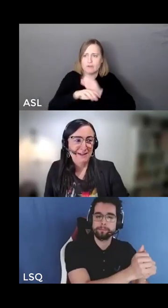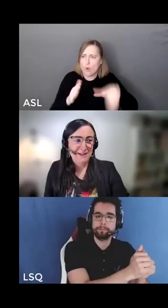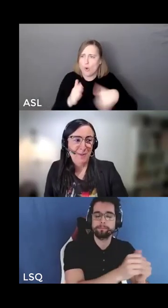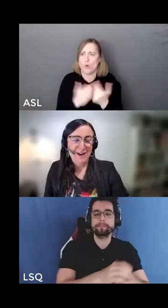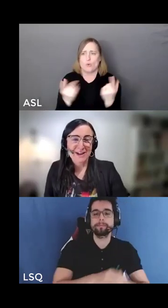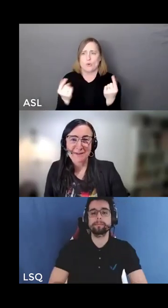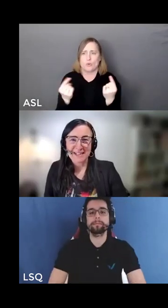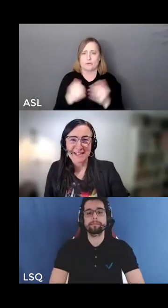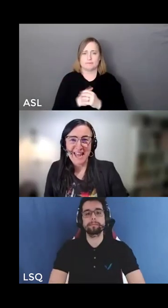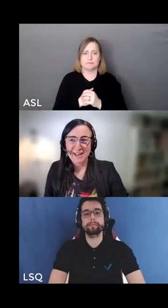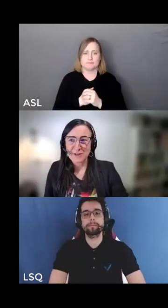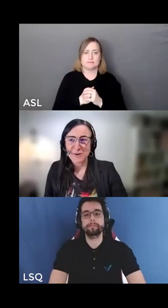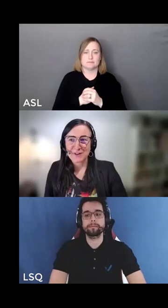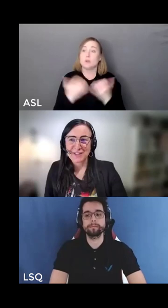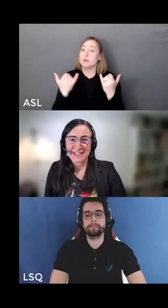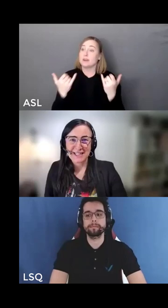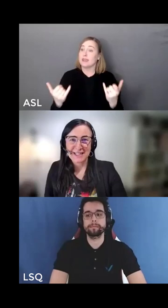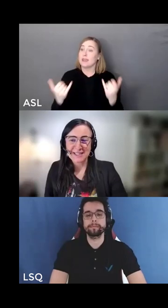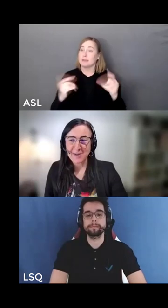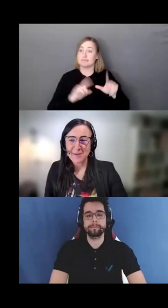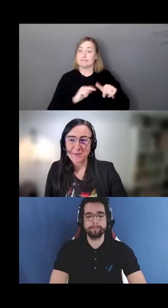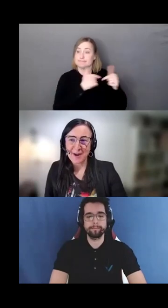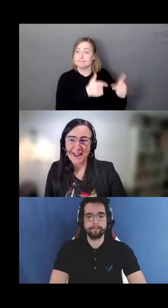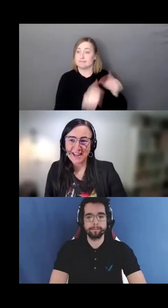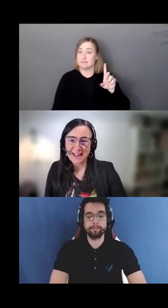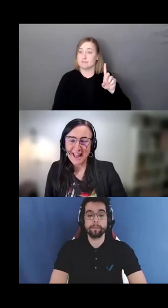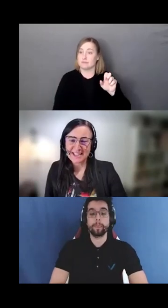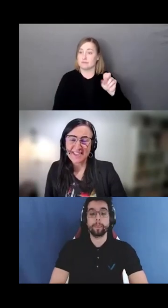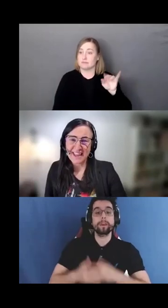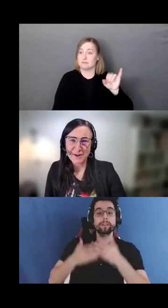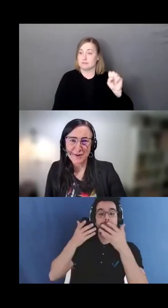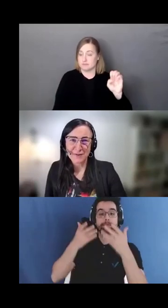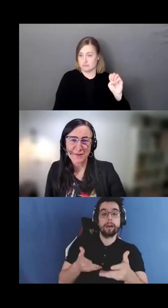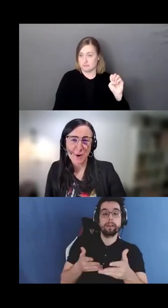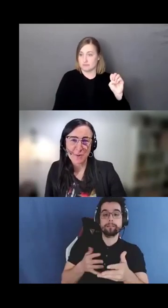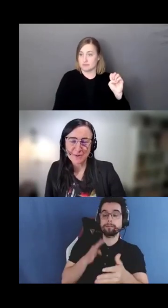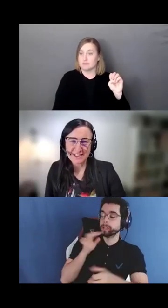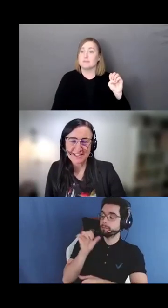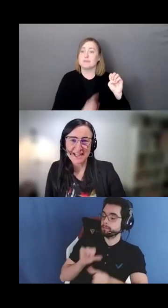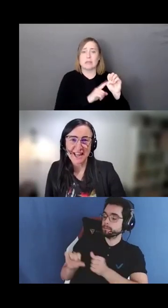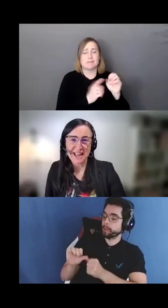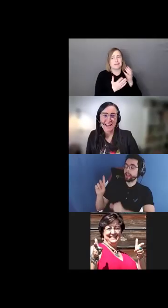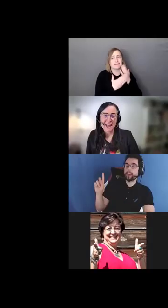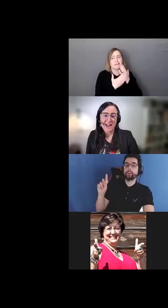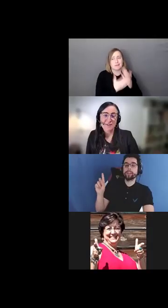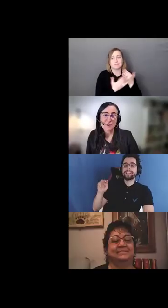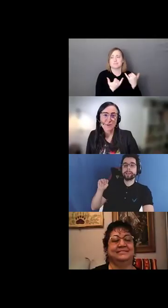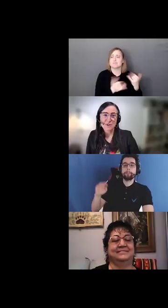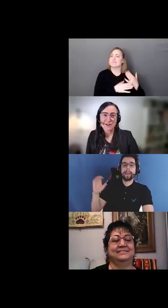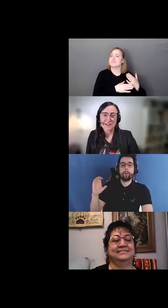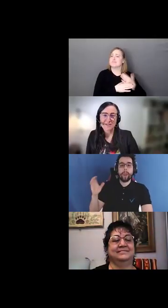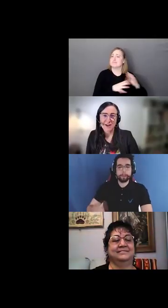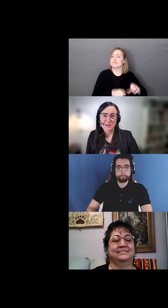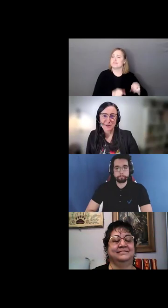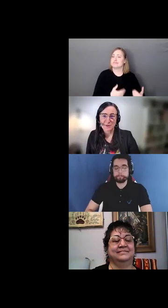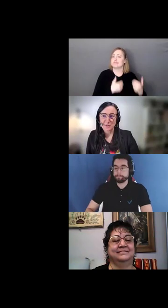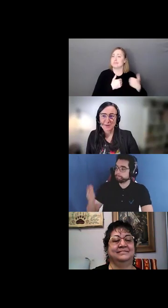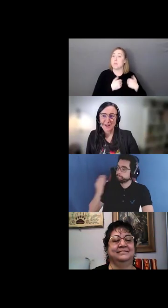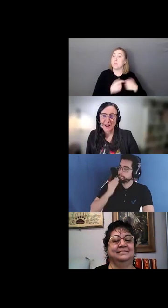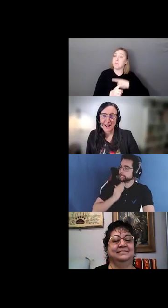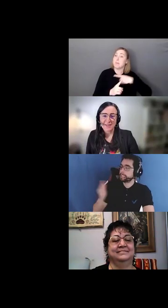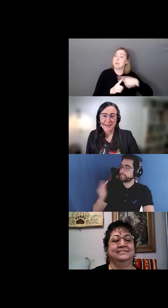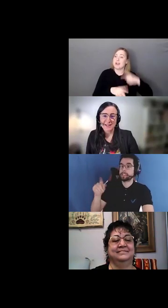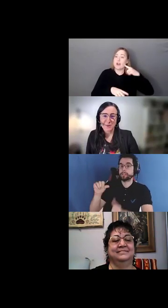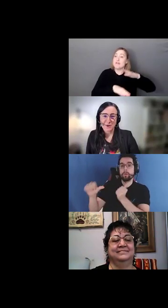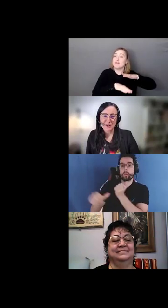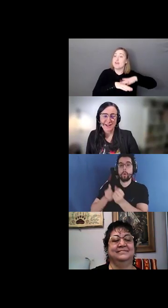At this point, I'd like to hand over to Denise Mukweig and to thank her for co-hosting today and for co-chairing the advisory group